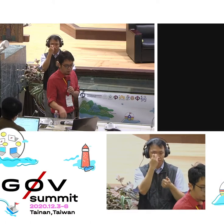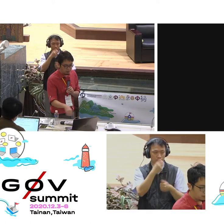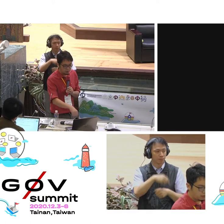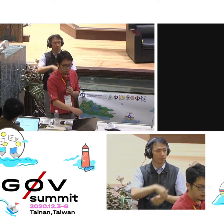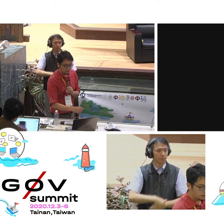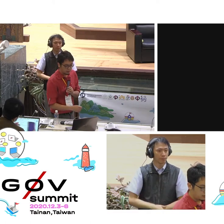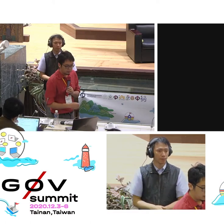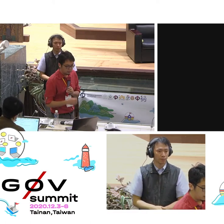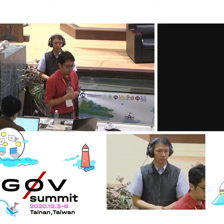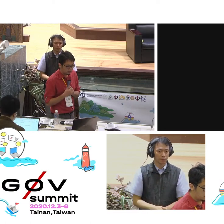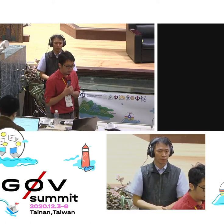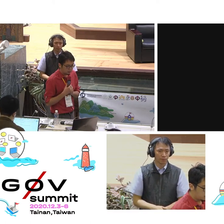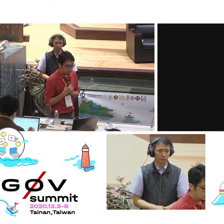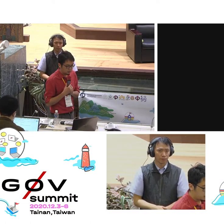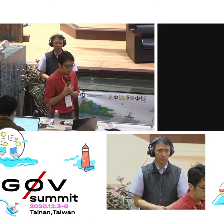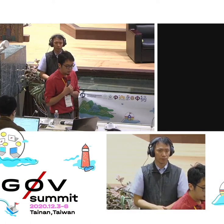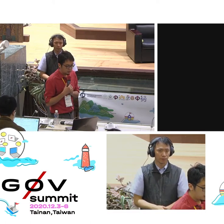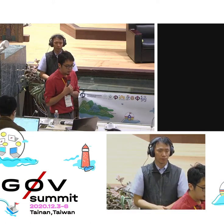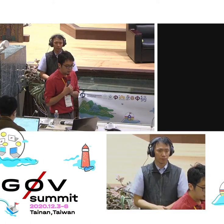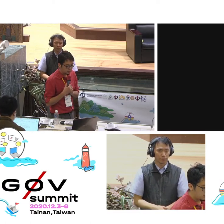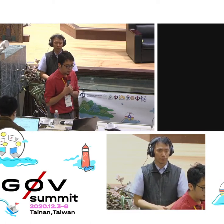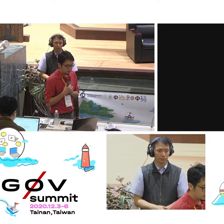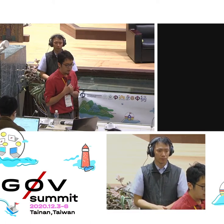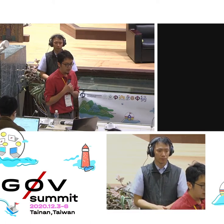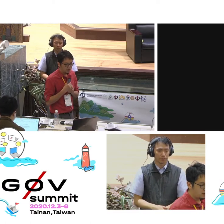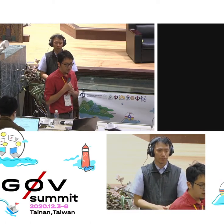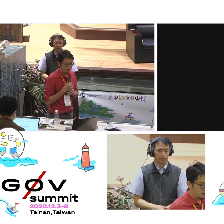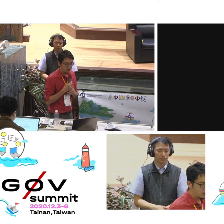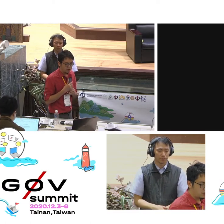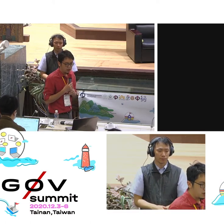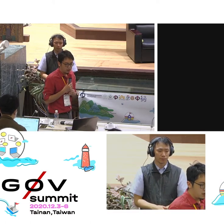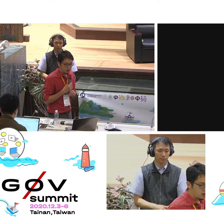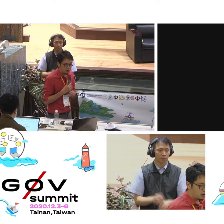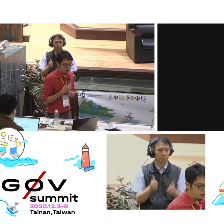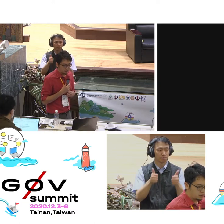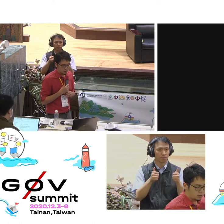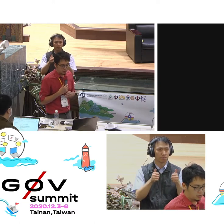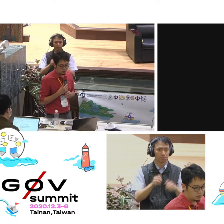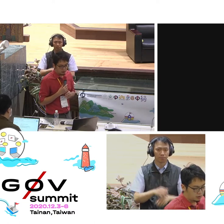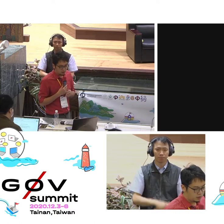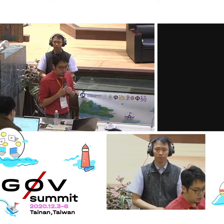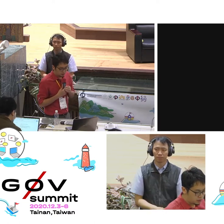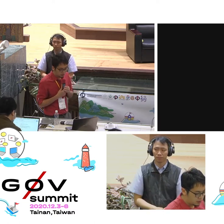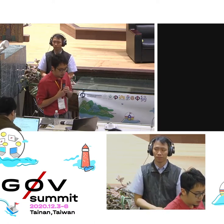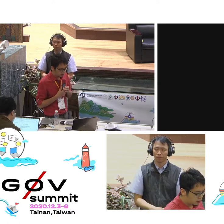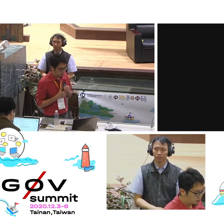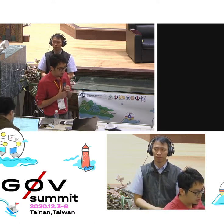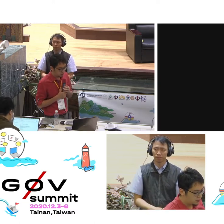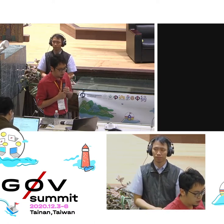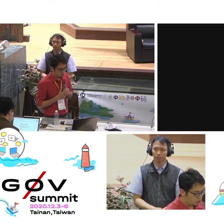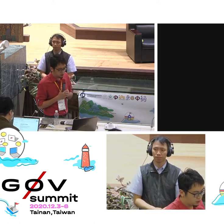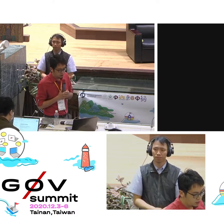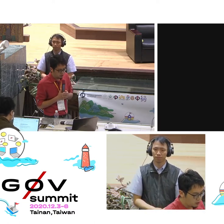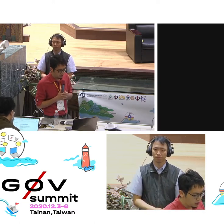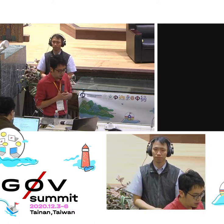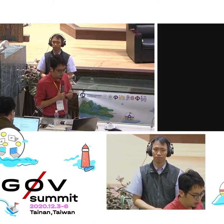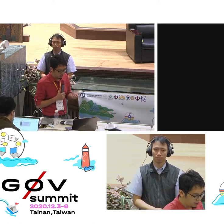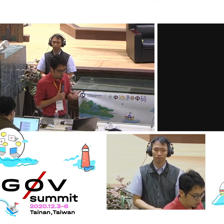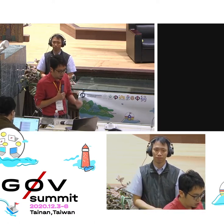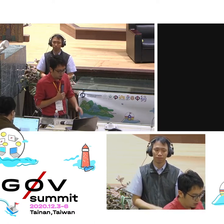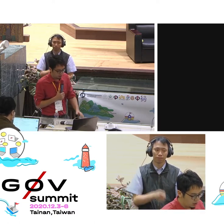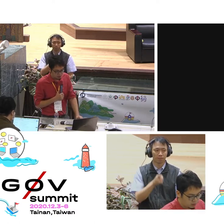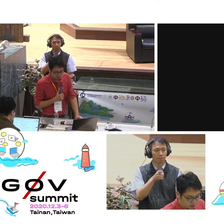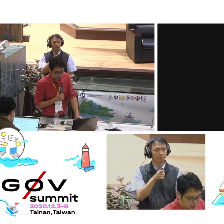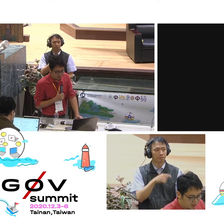Okay. Go ahead. Okay, thank you. Your speech is very